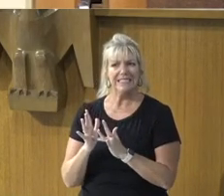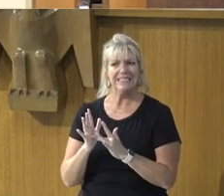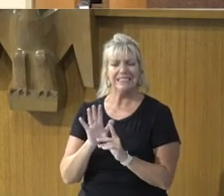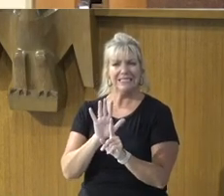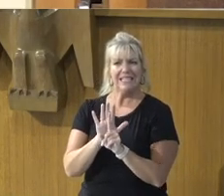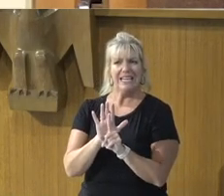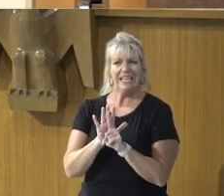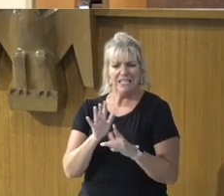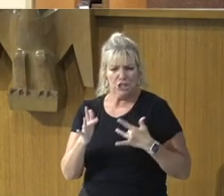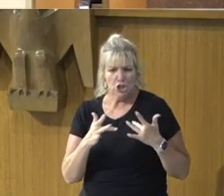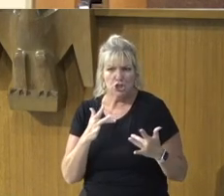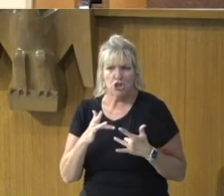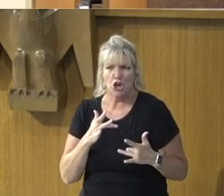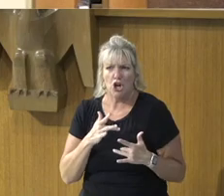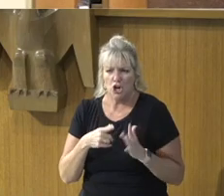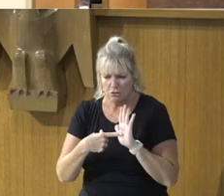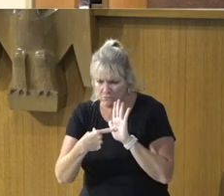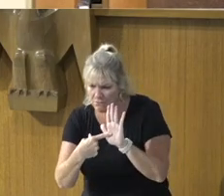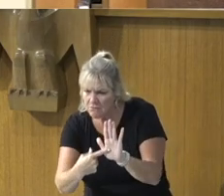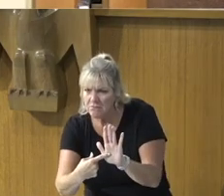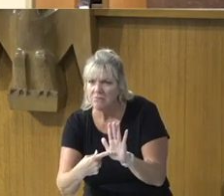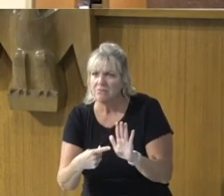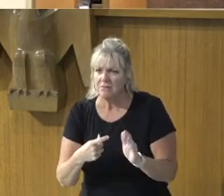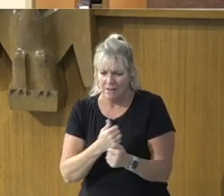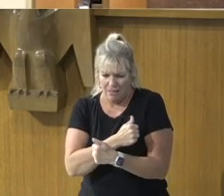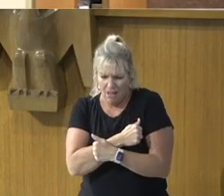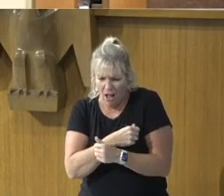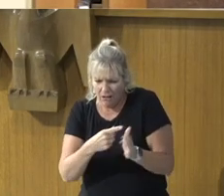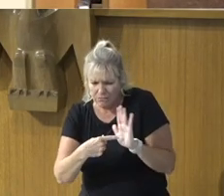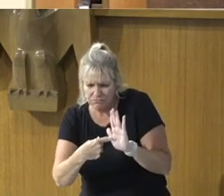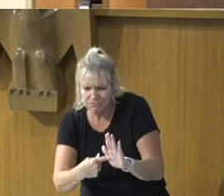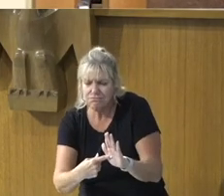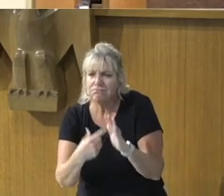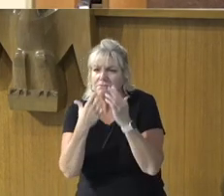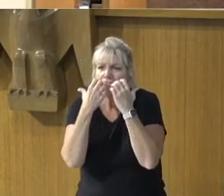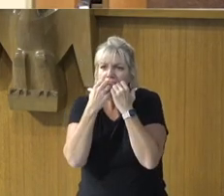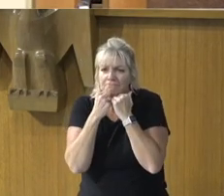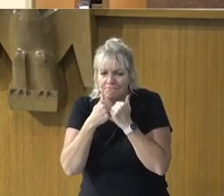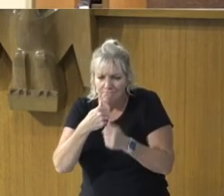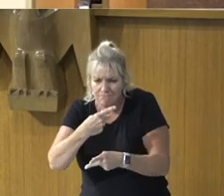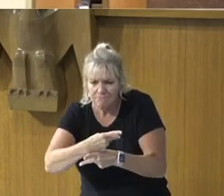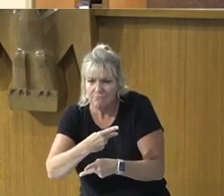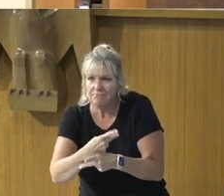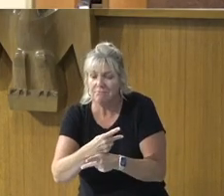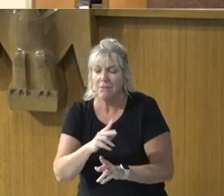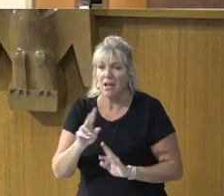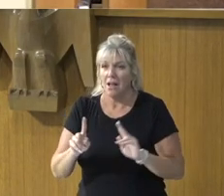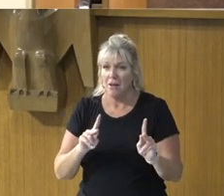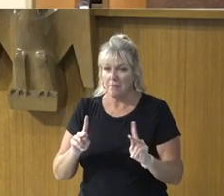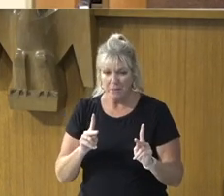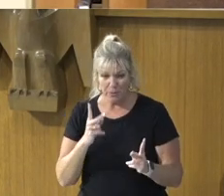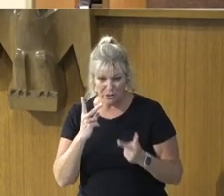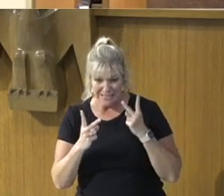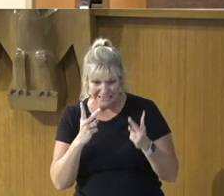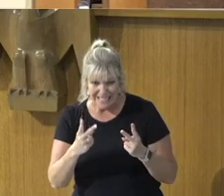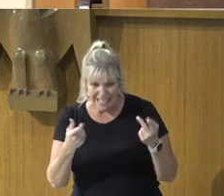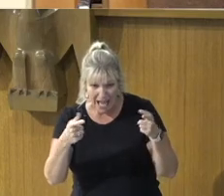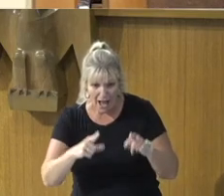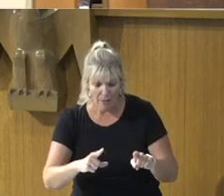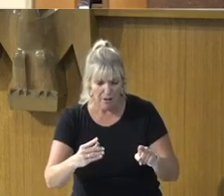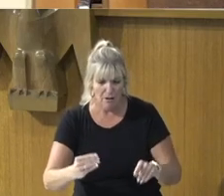Felt his, Extra ordinary love, And were moved, By the practical, Teachings of, True love's,